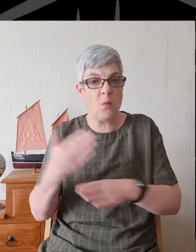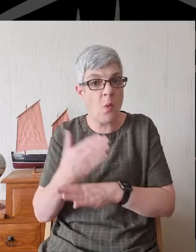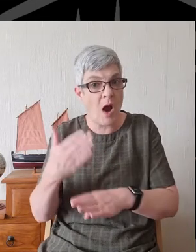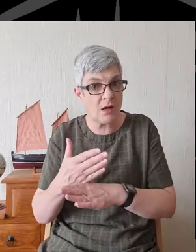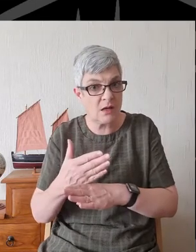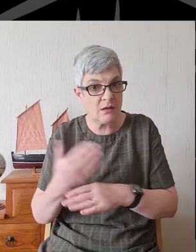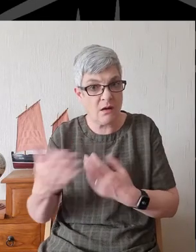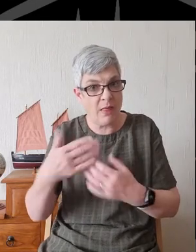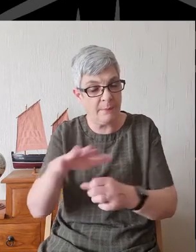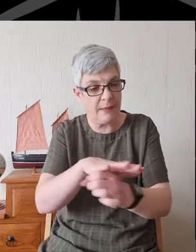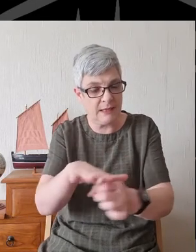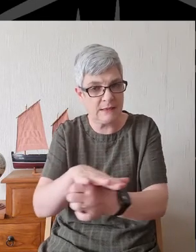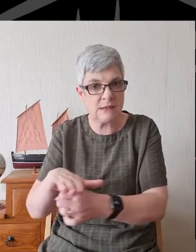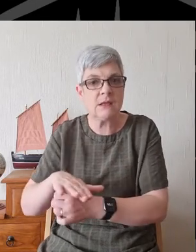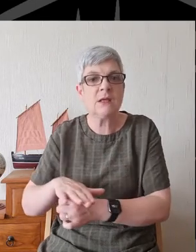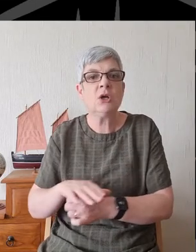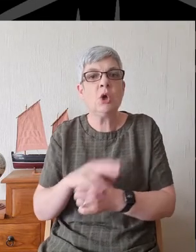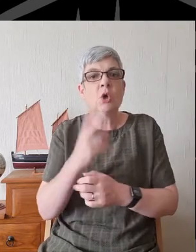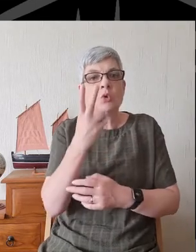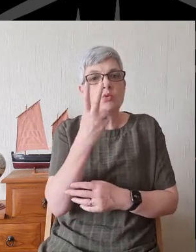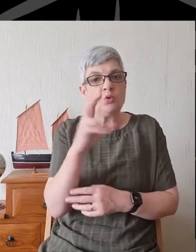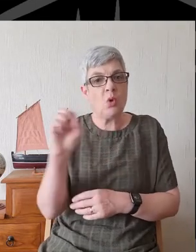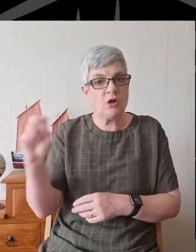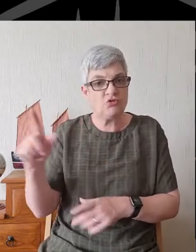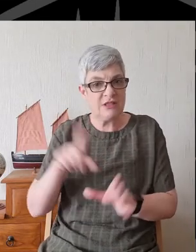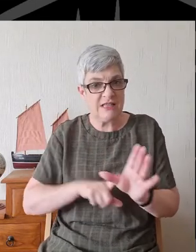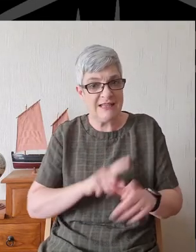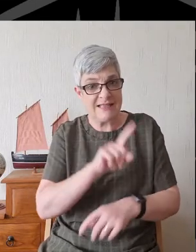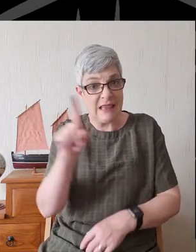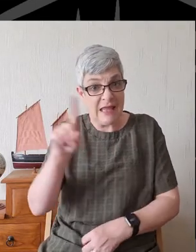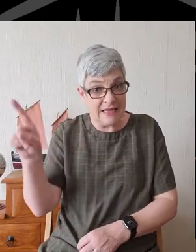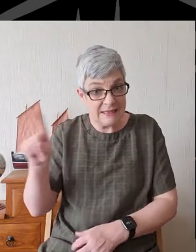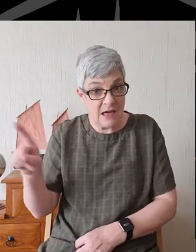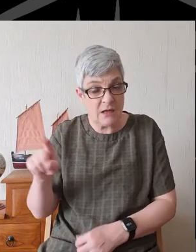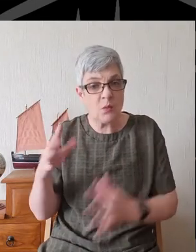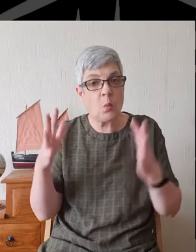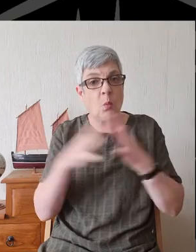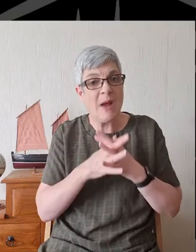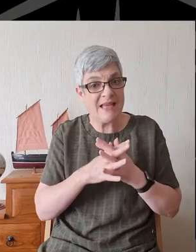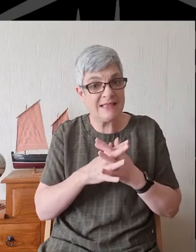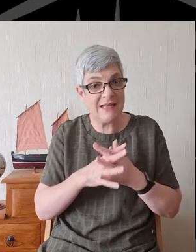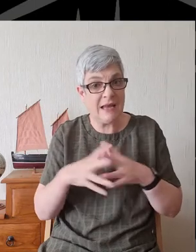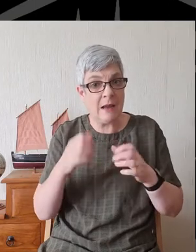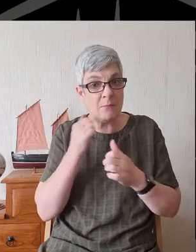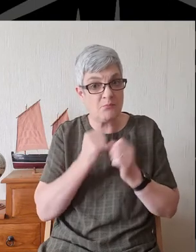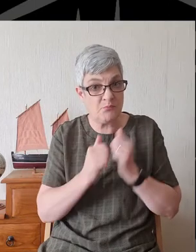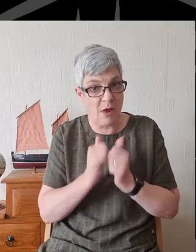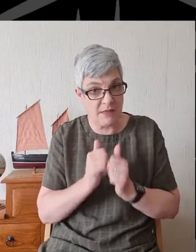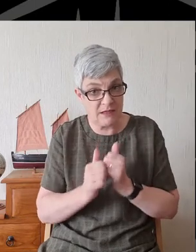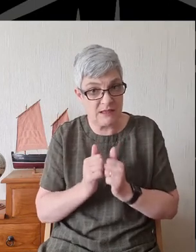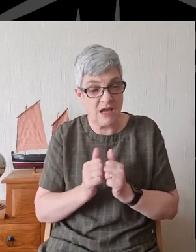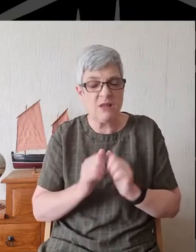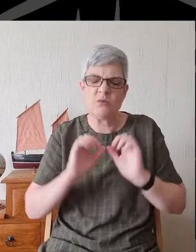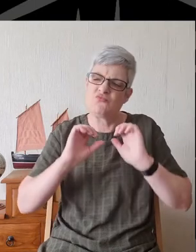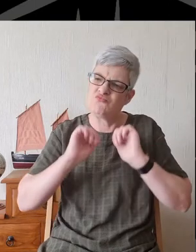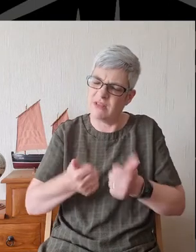A couple of hundred years on, when the Wesley brothers, they were church, solid, good Church of England folk until they were kicked out